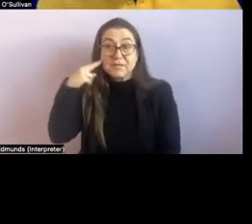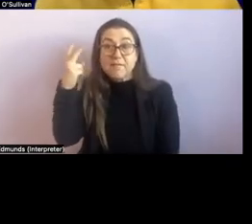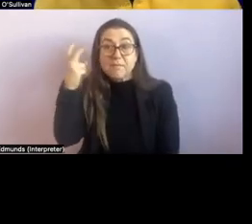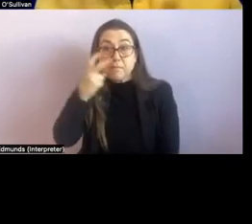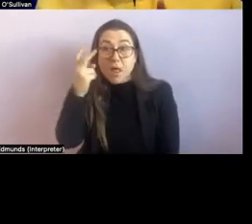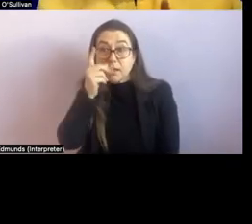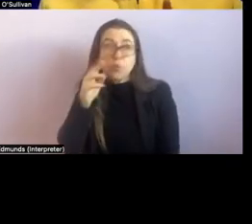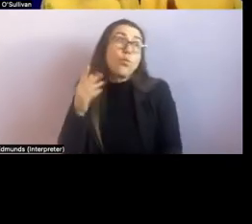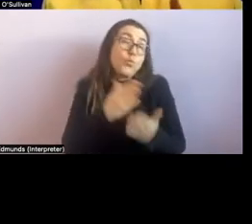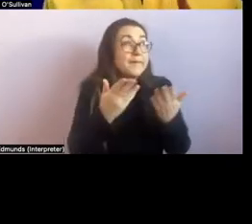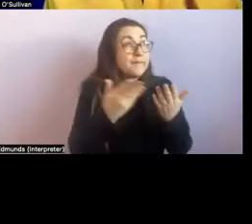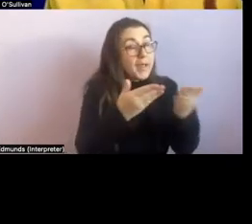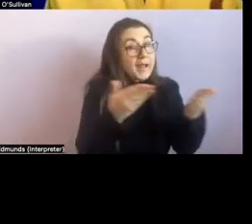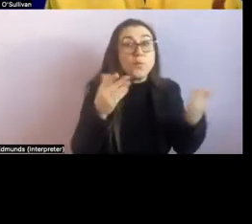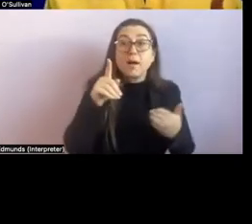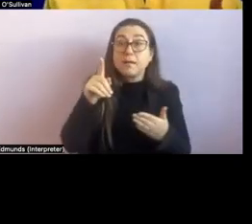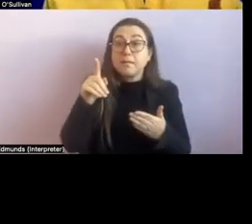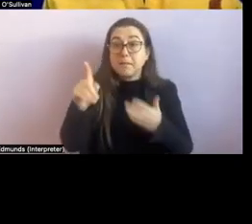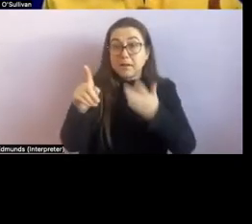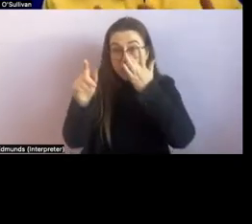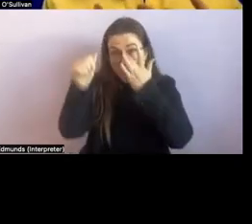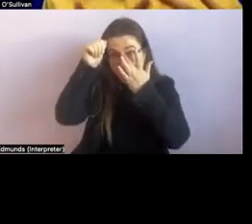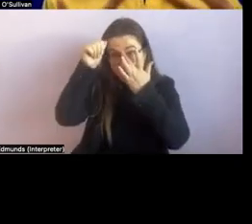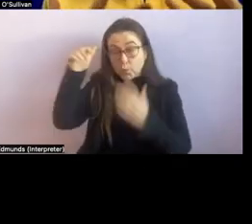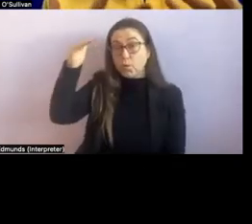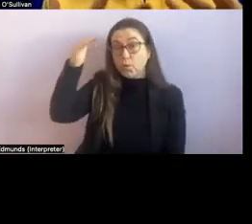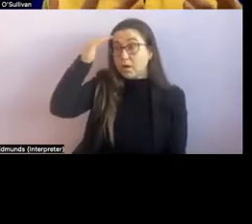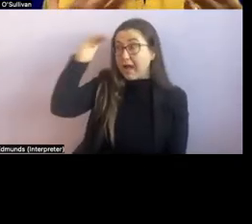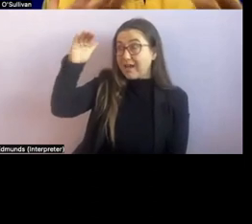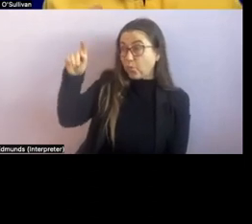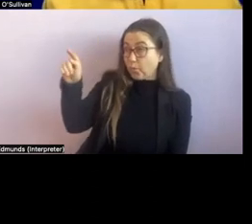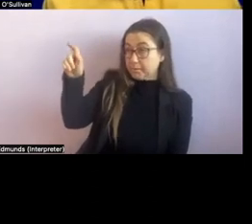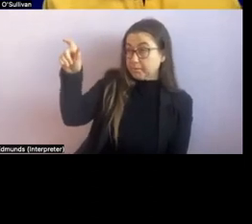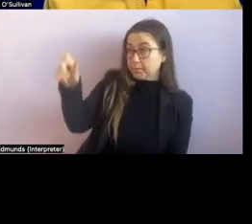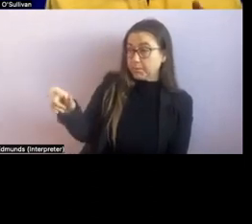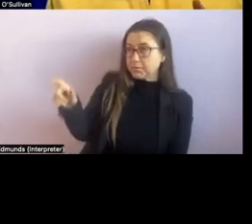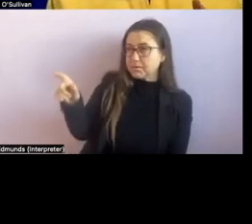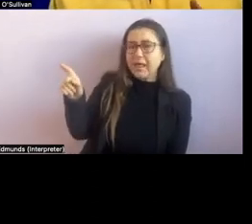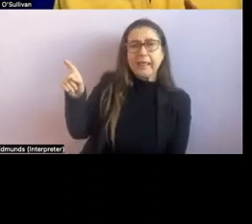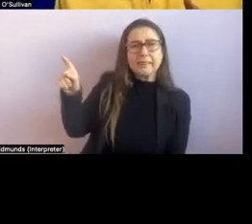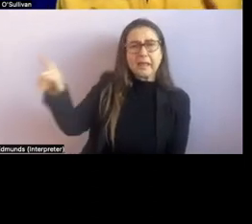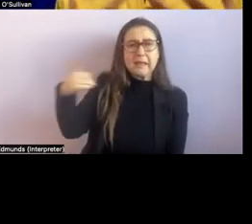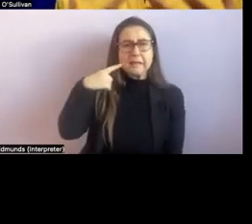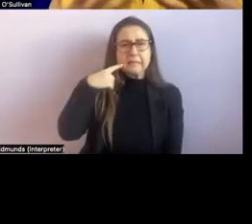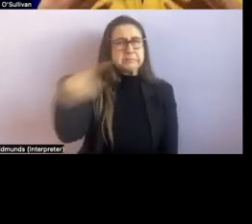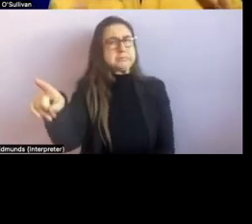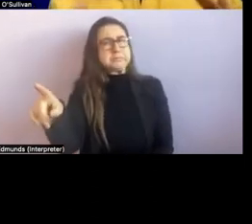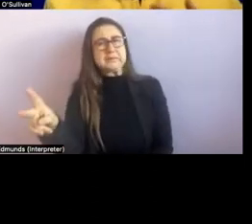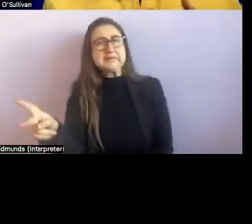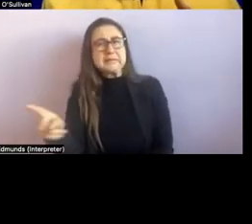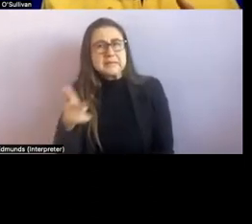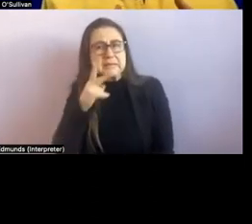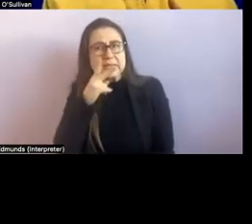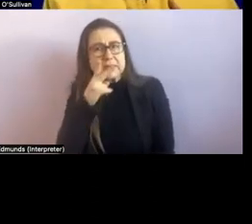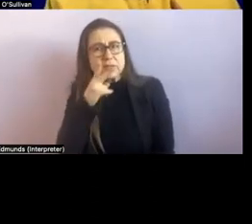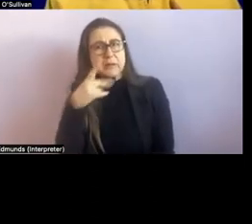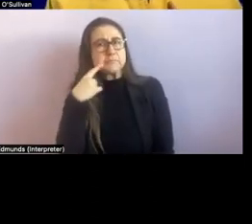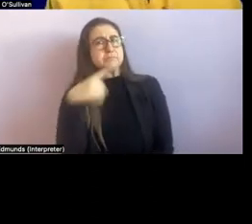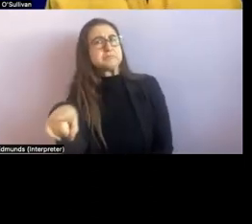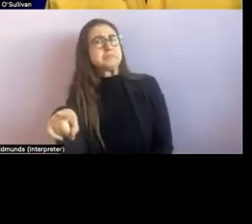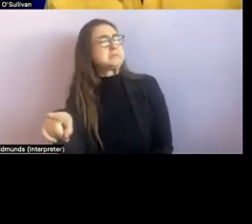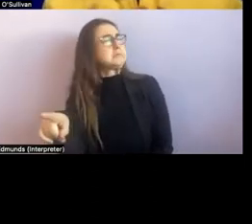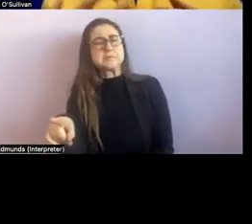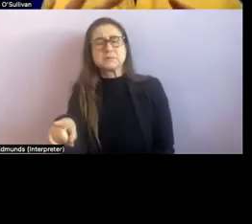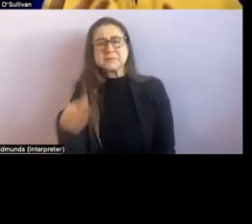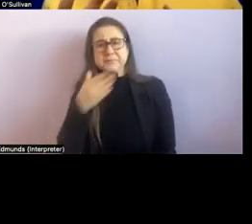anyone but you know i have known clients to have a very um strong reaction to cigarette smoke or a strong reaction to something so